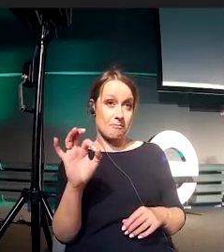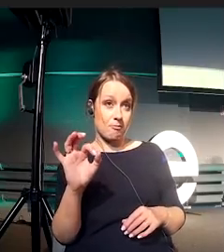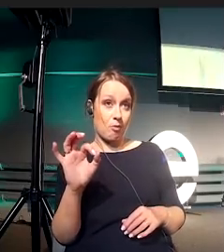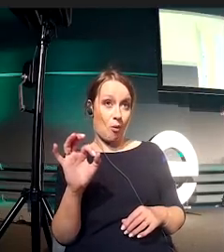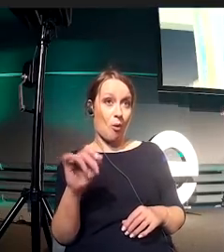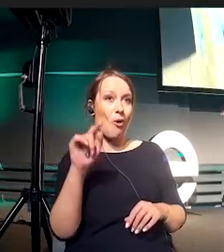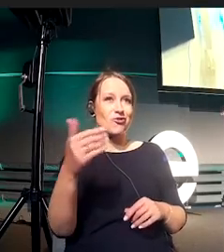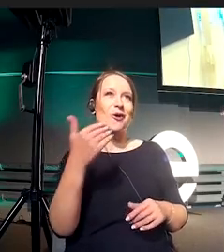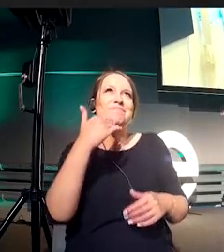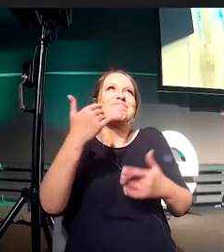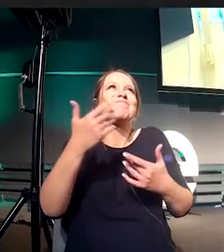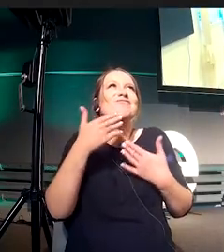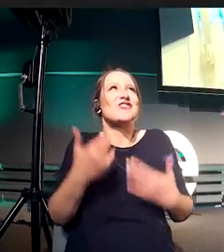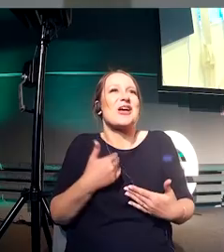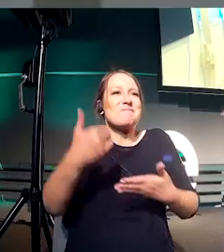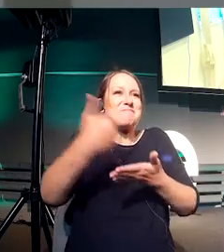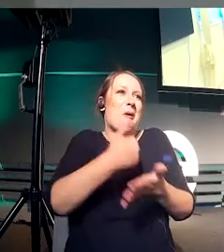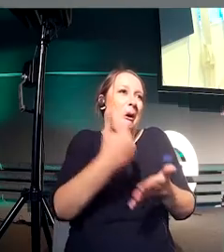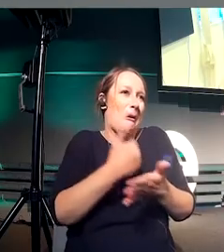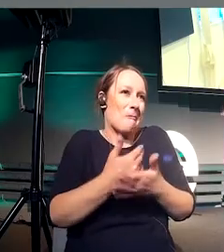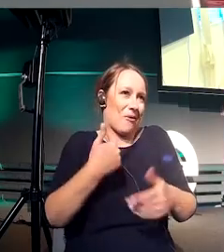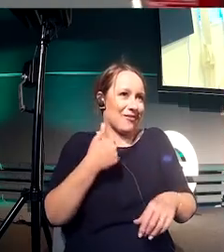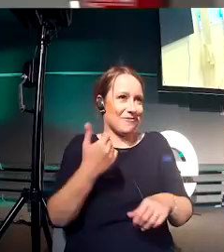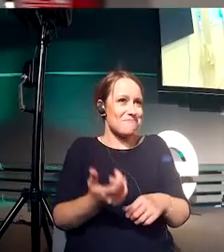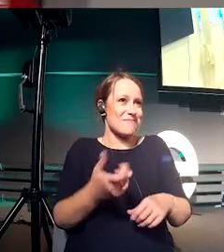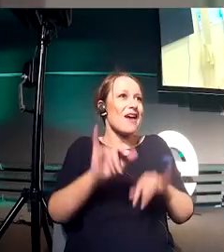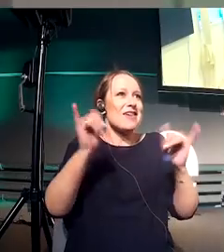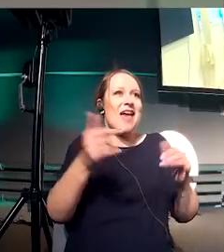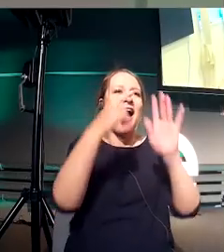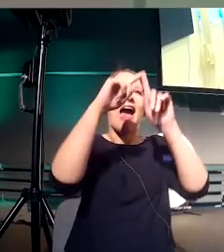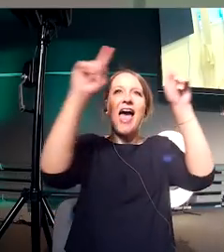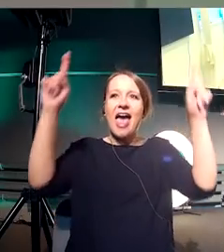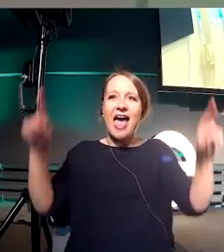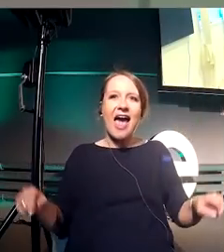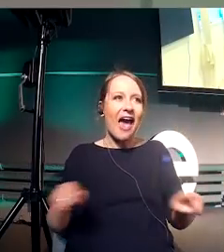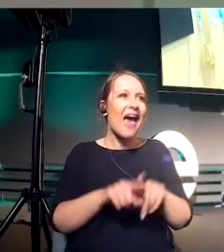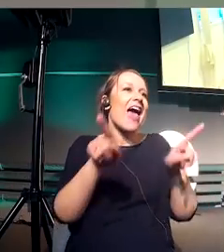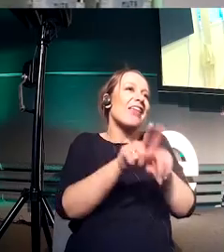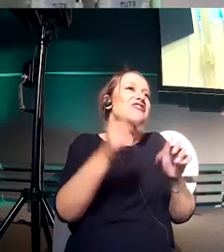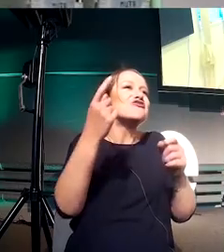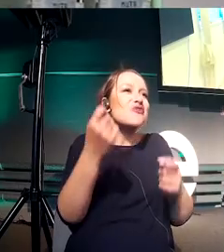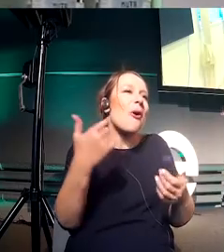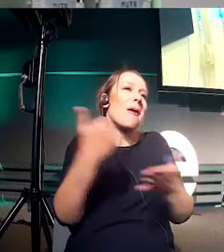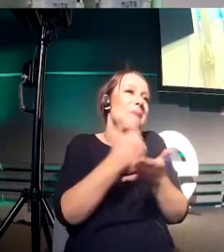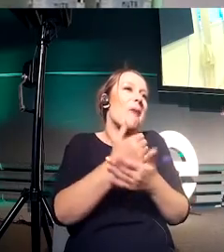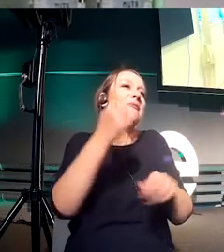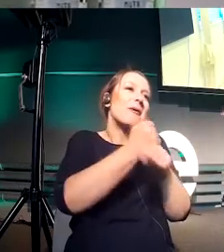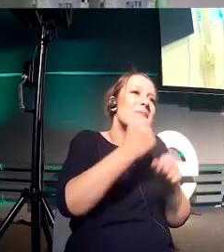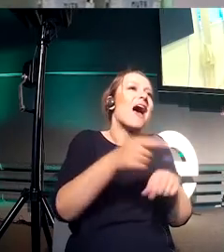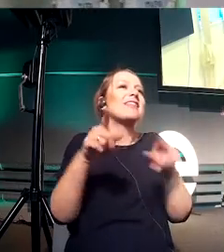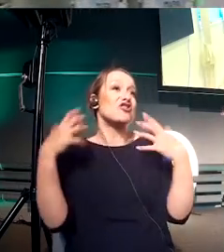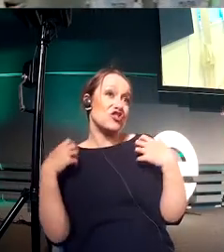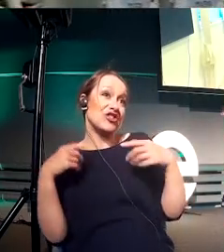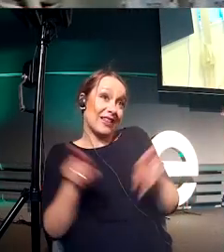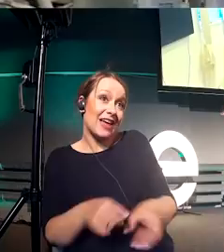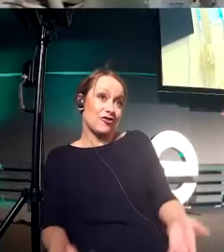My wife asked me to put shelves at home. For instance, how am I going to place the different shelves I have? I could put them in a